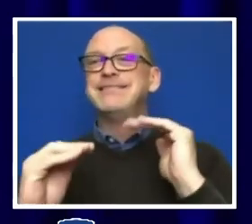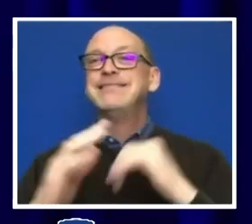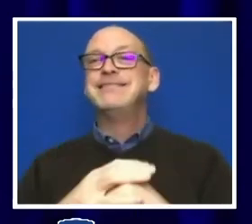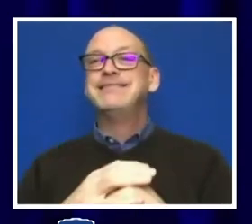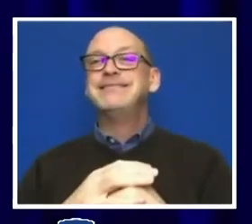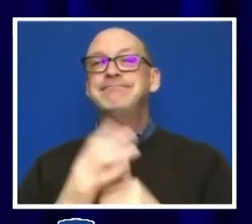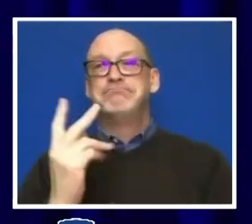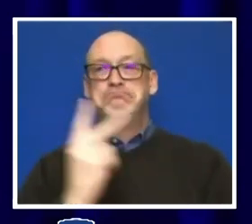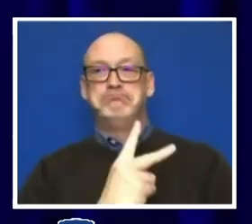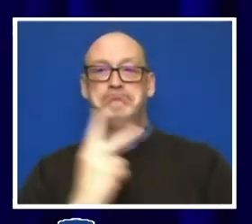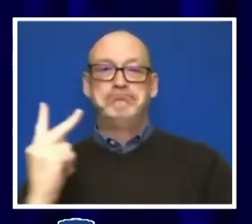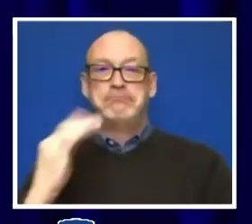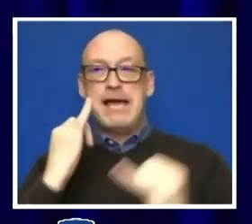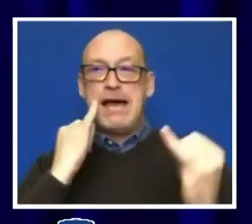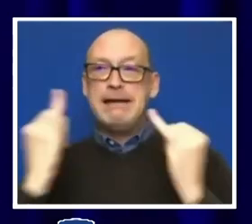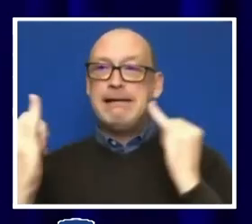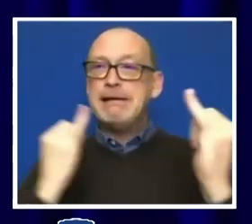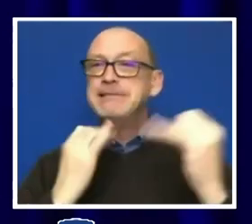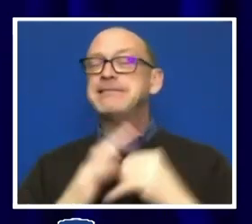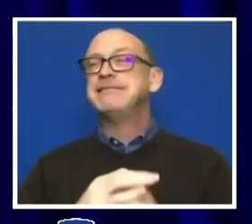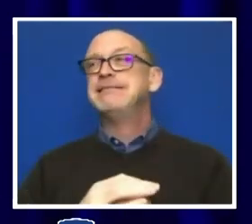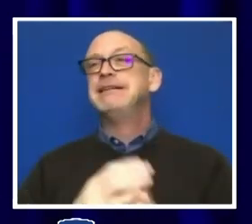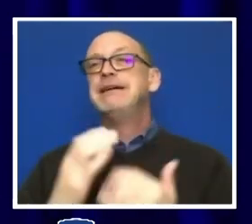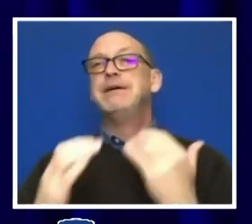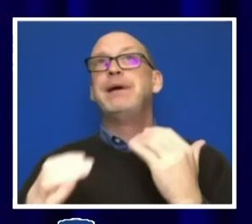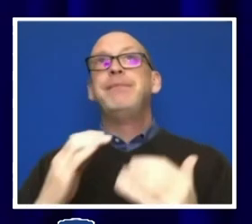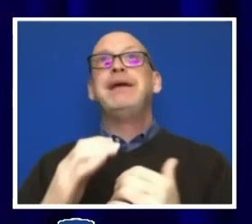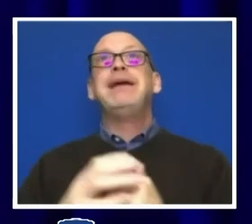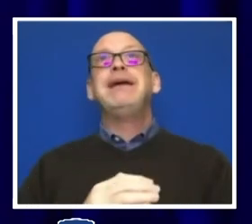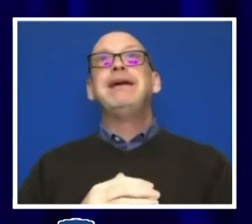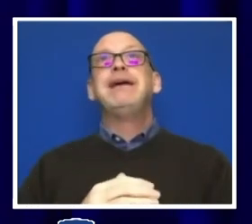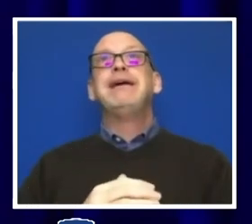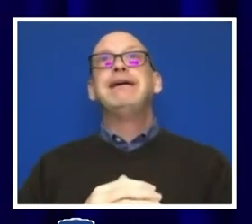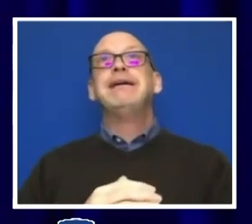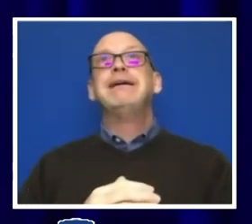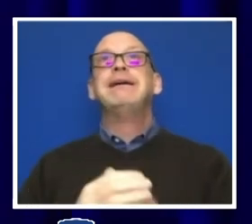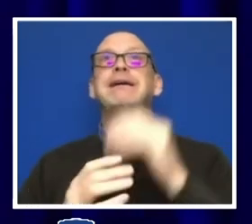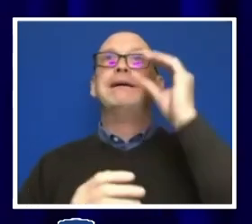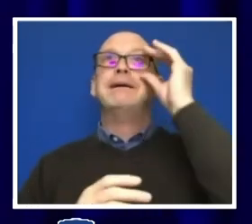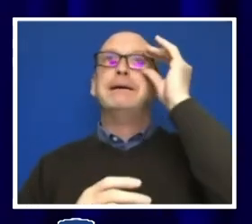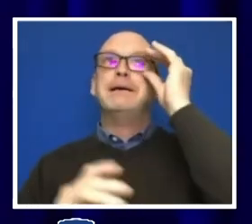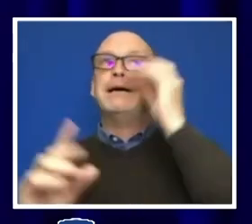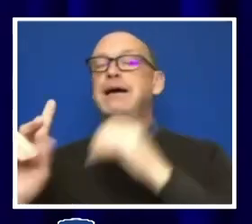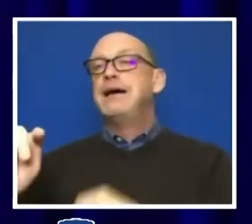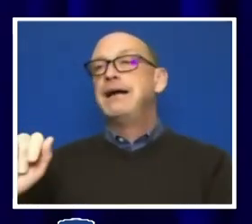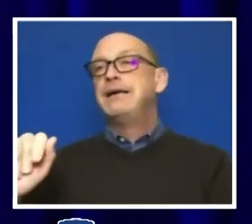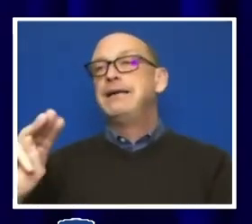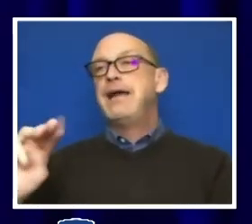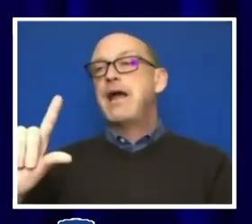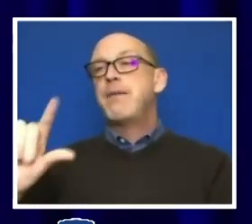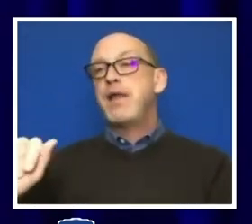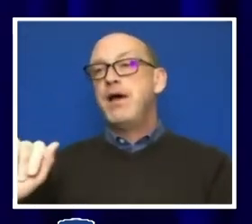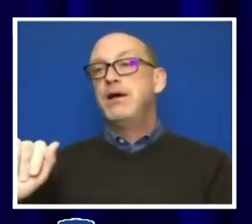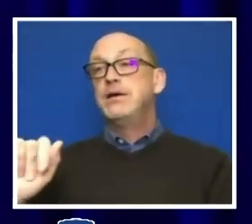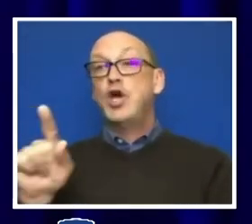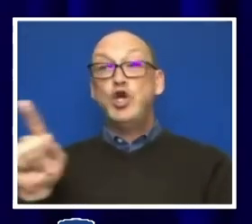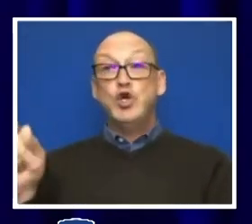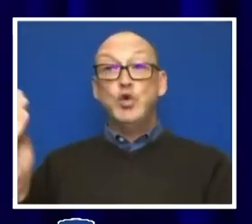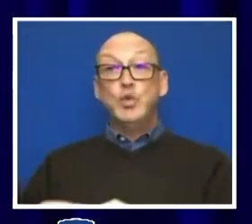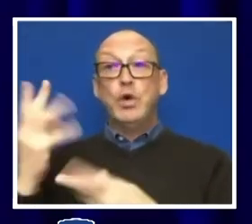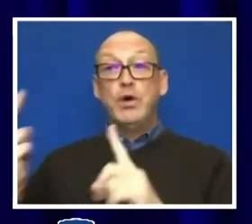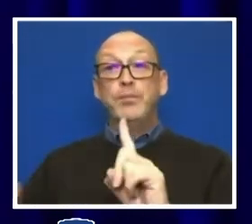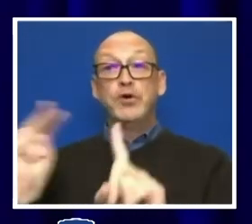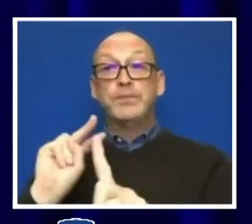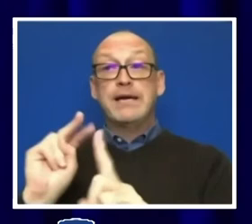ideas. Perhaps, Tamela, you could give us a legal perspective on the types of